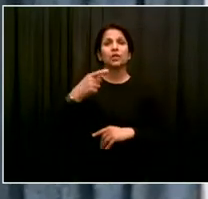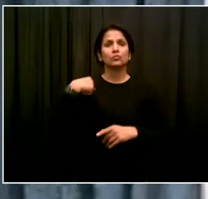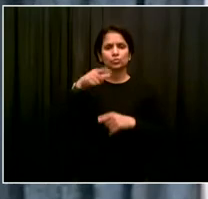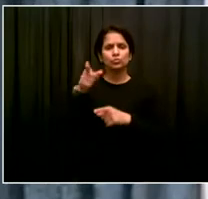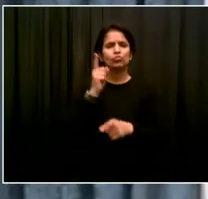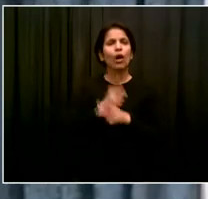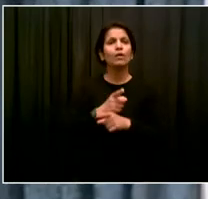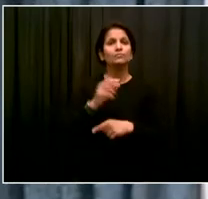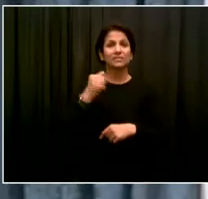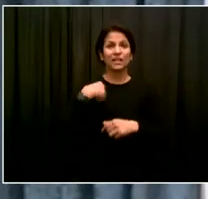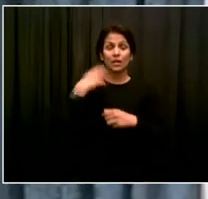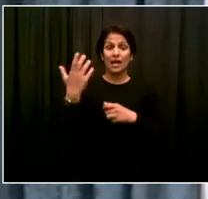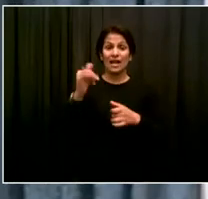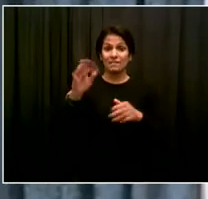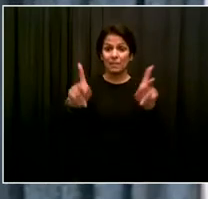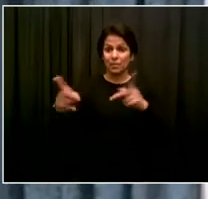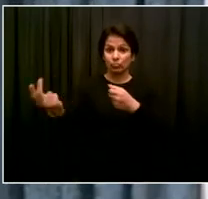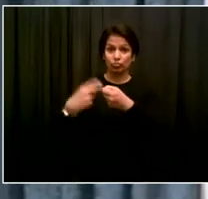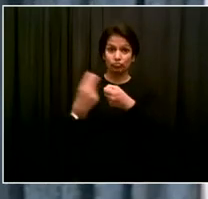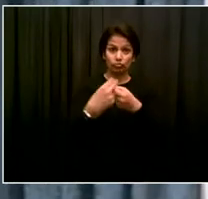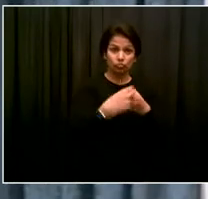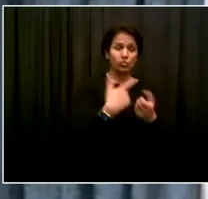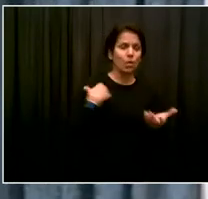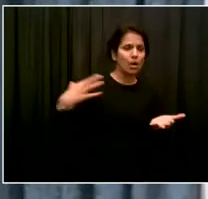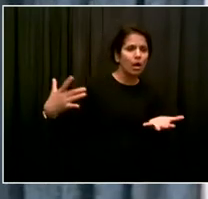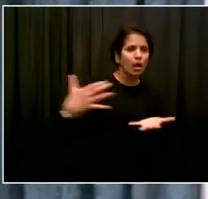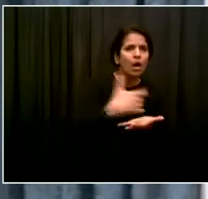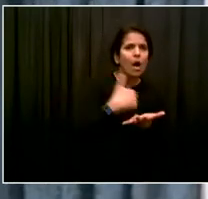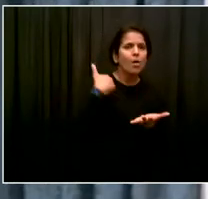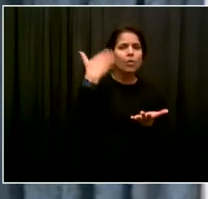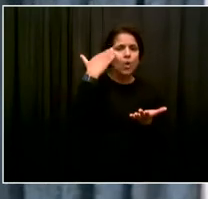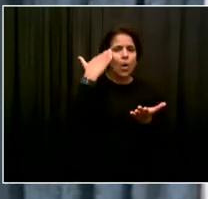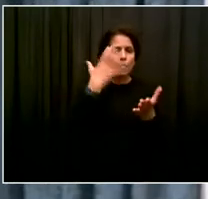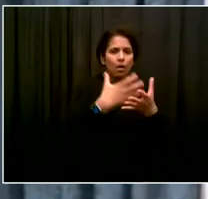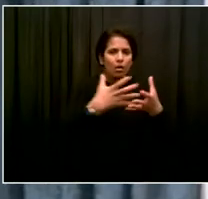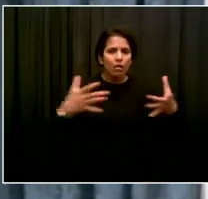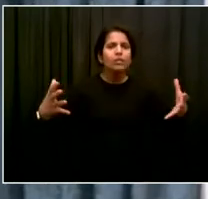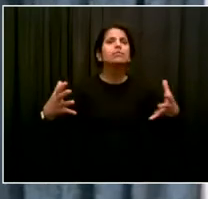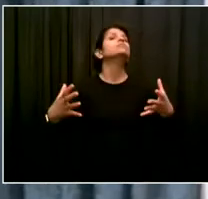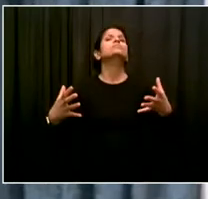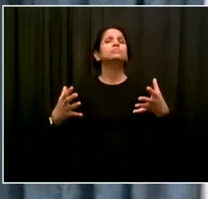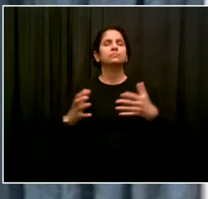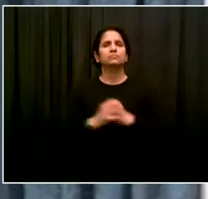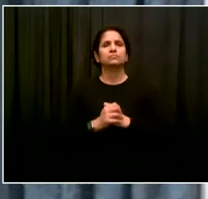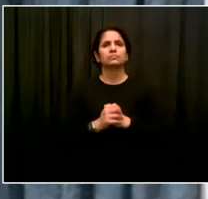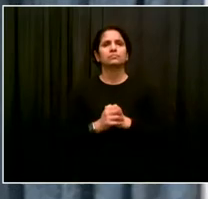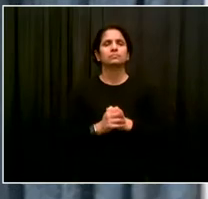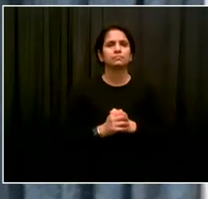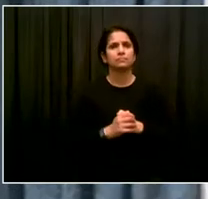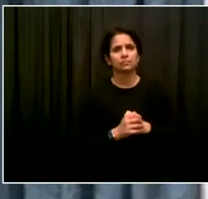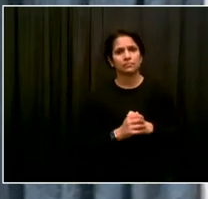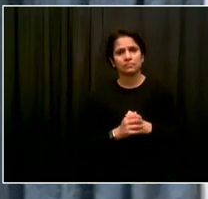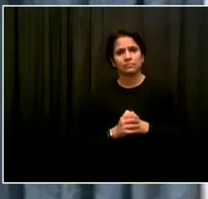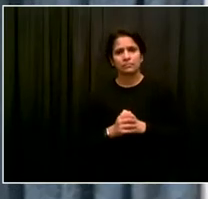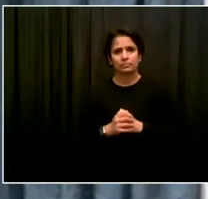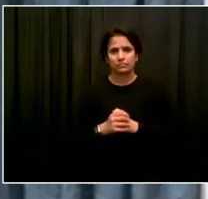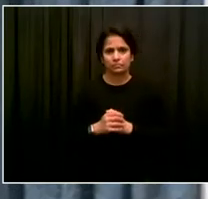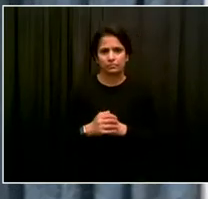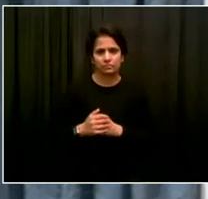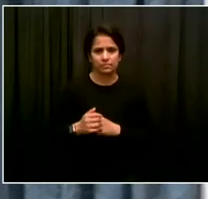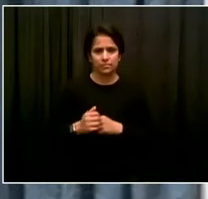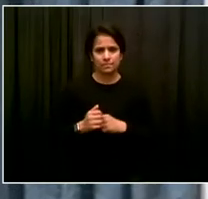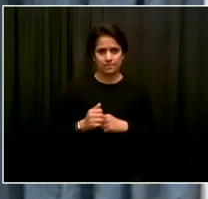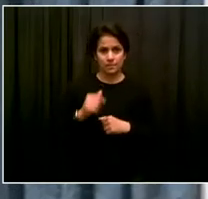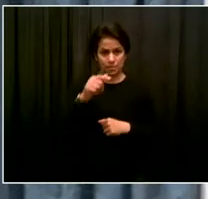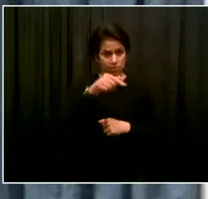it was voluntary, so to speak, the idea now is to get back out there within, you would register for the program. And we